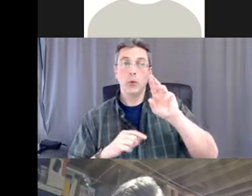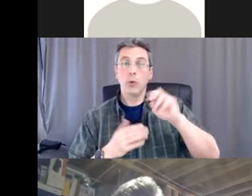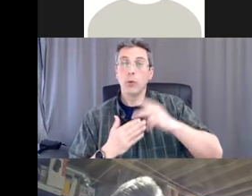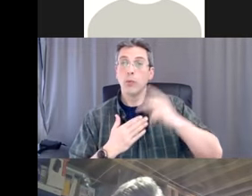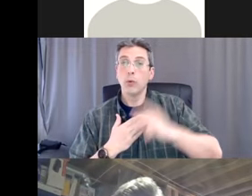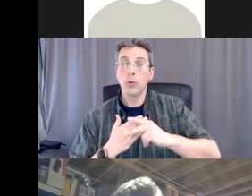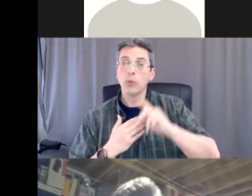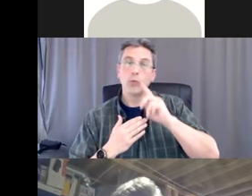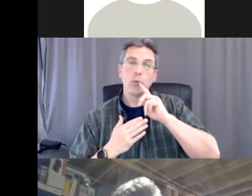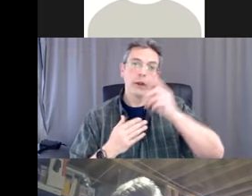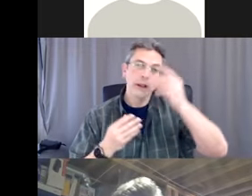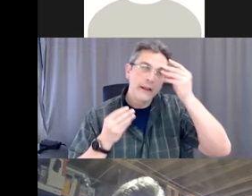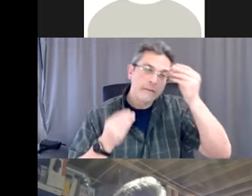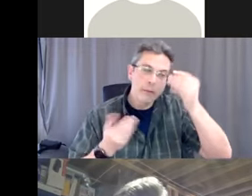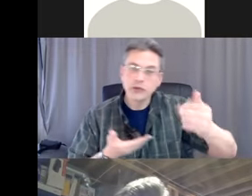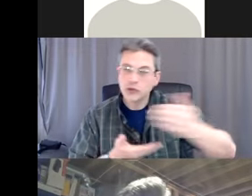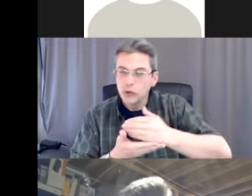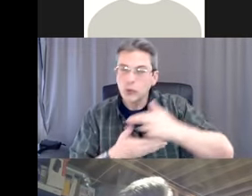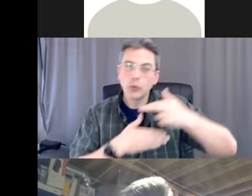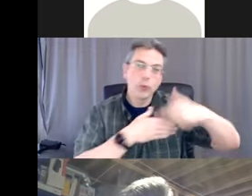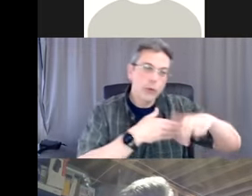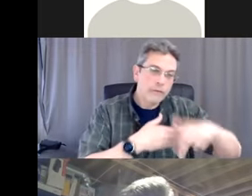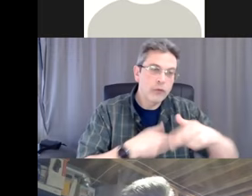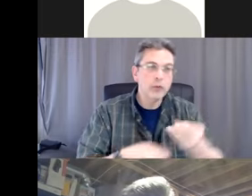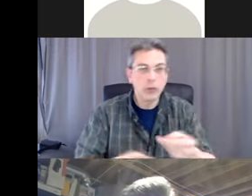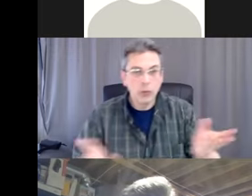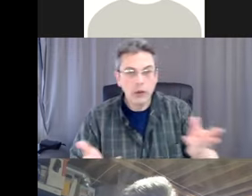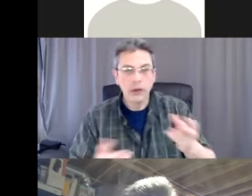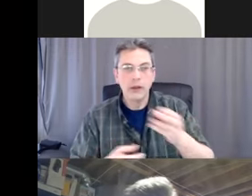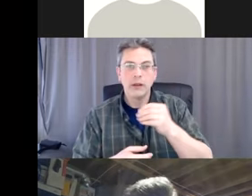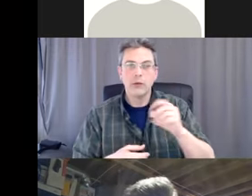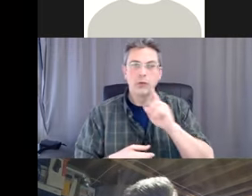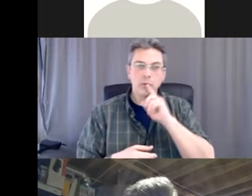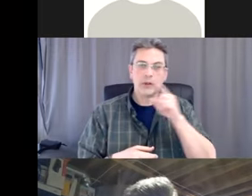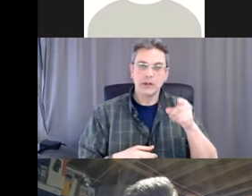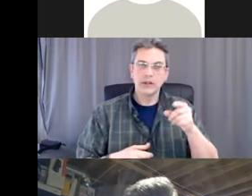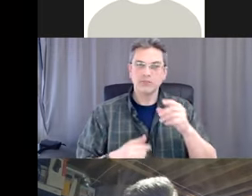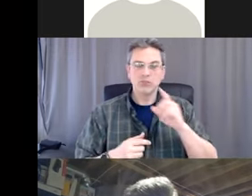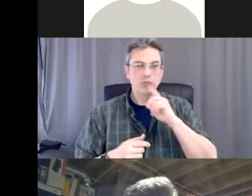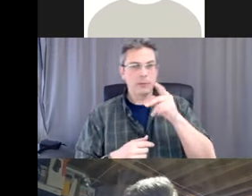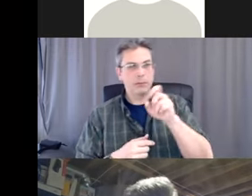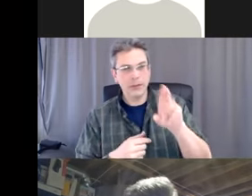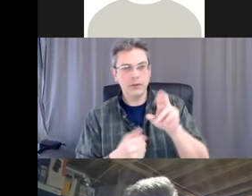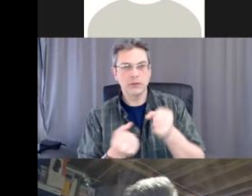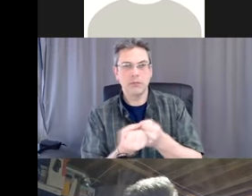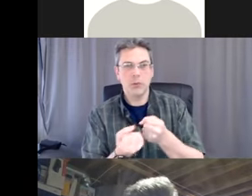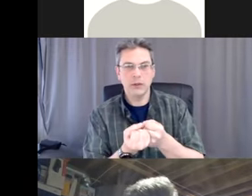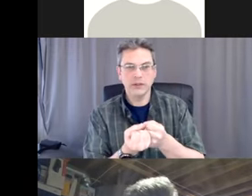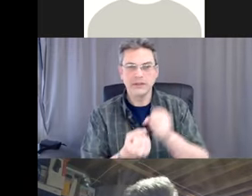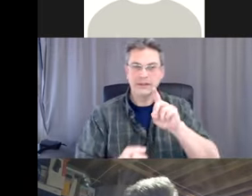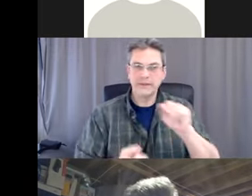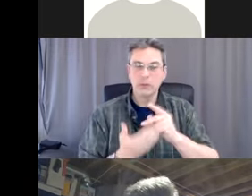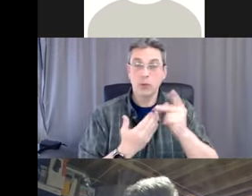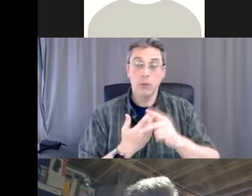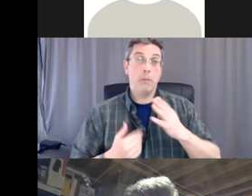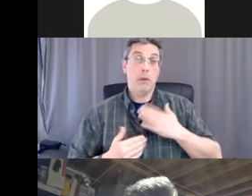and a volunteer program, peer support and operating with a disability network, my program, the independent